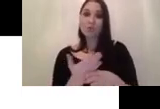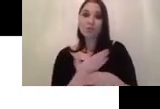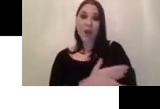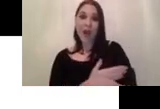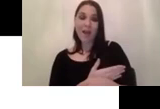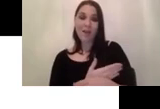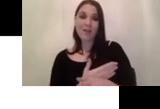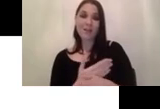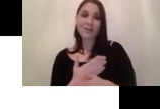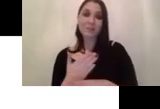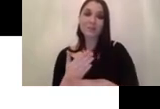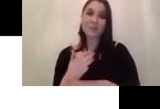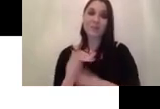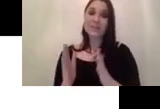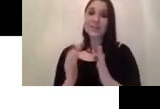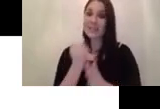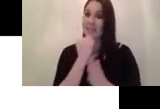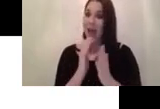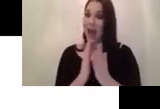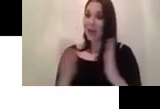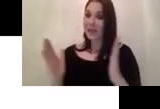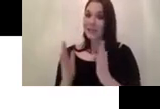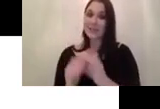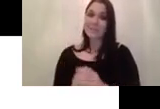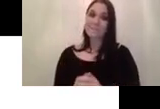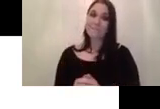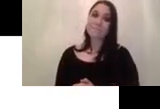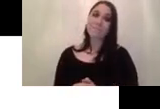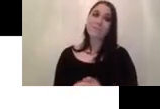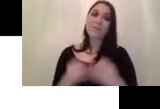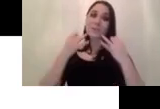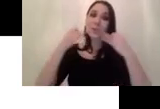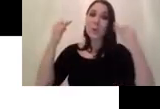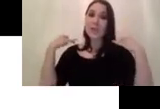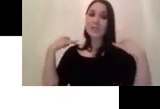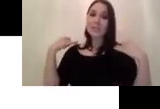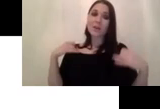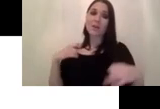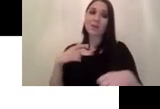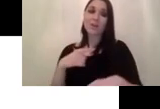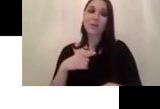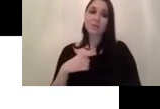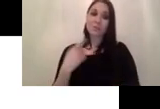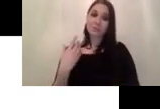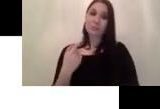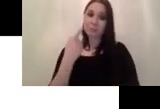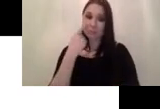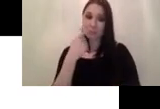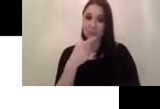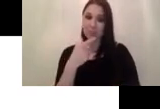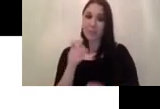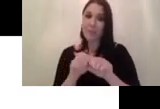spectra ratios um two weeks ago again there is a very interesting repo published nano debt